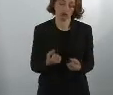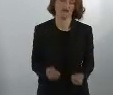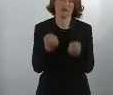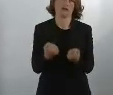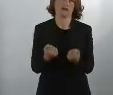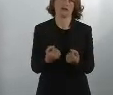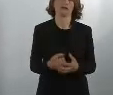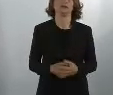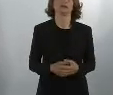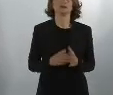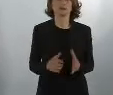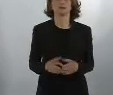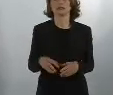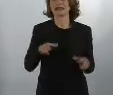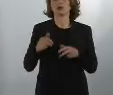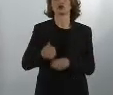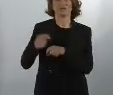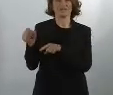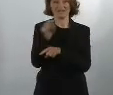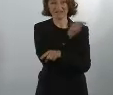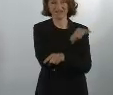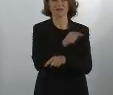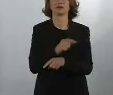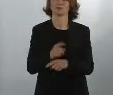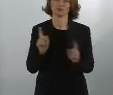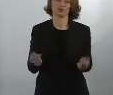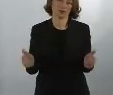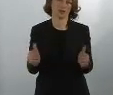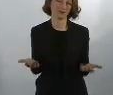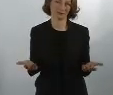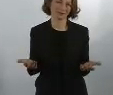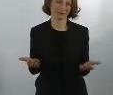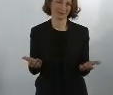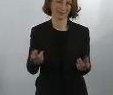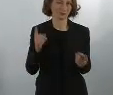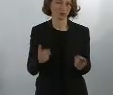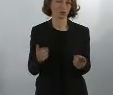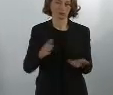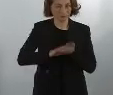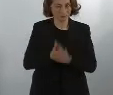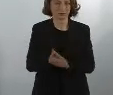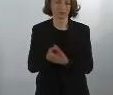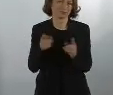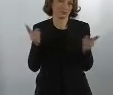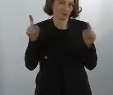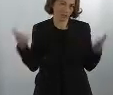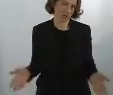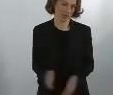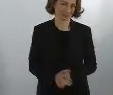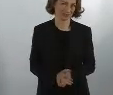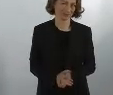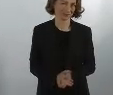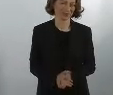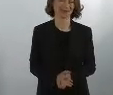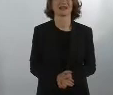that this is a very, very difficult issue, and without the help of the heads of state and government, we will not come up with a